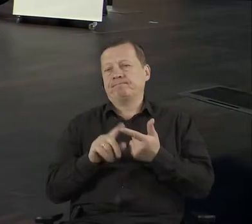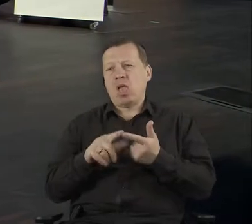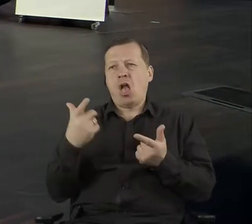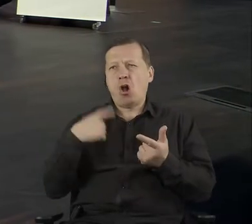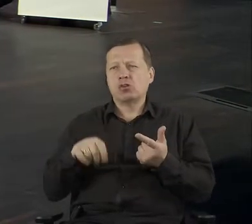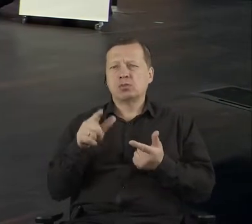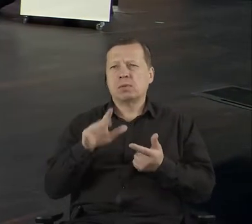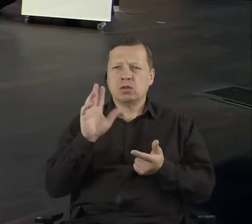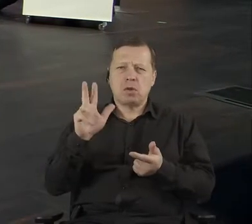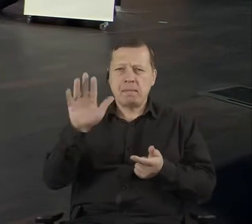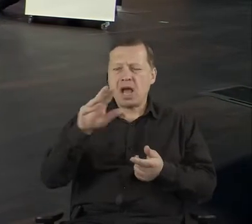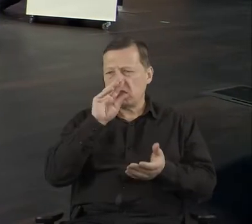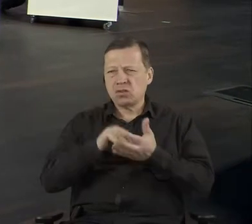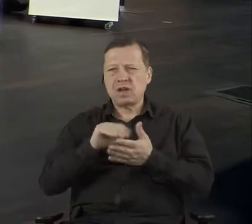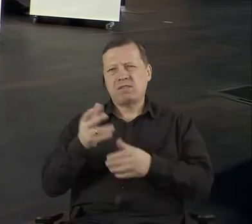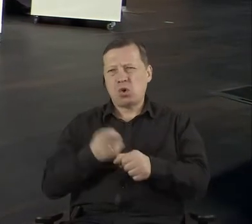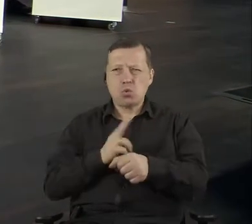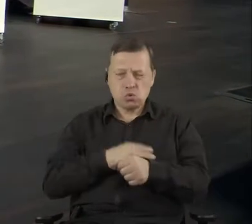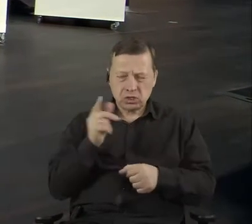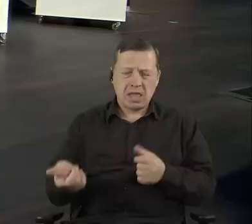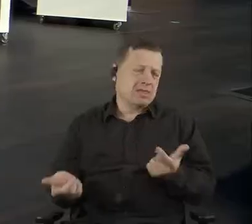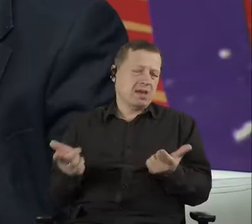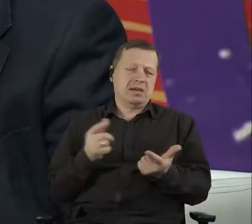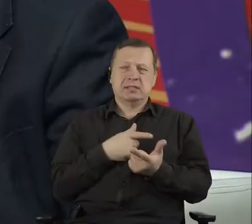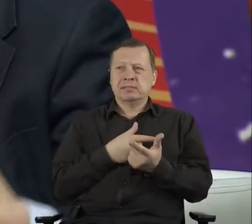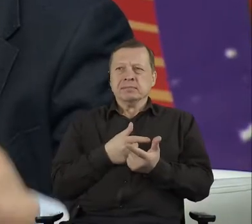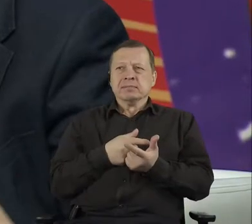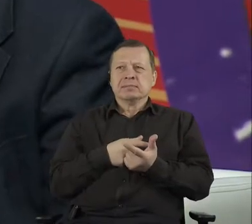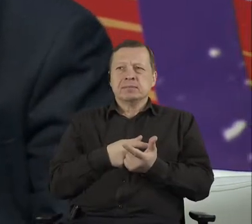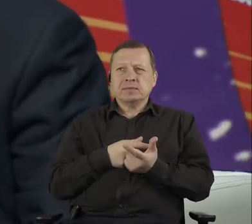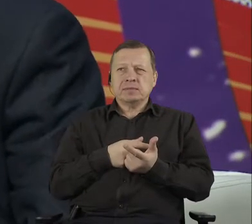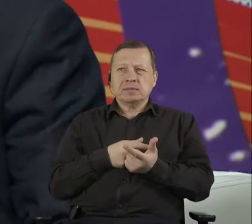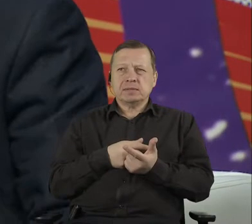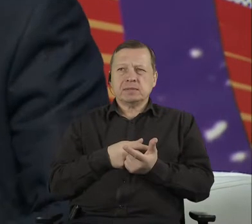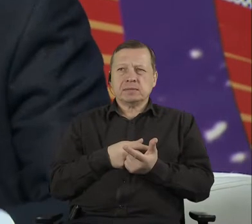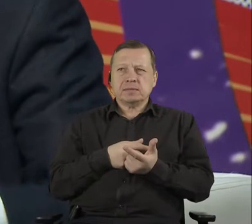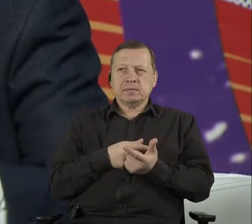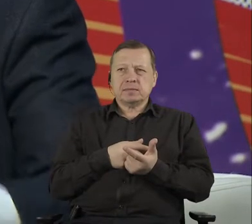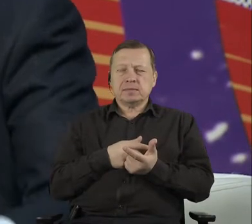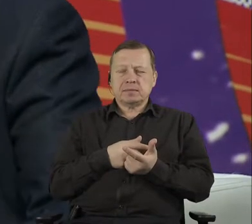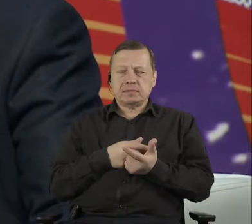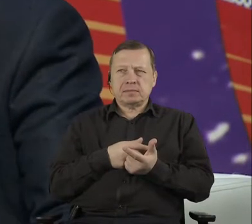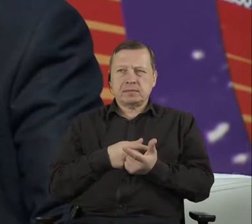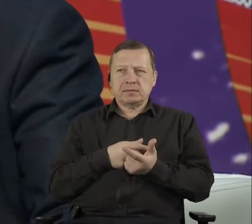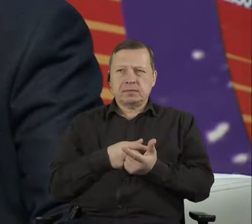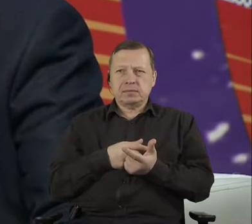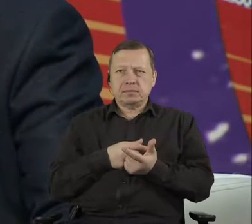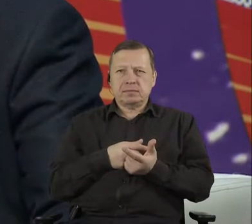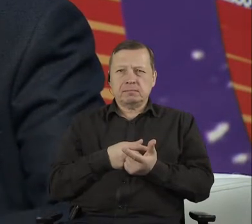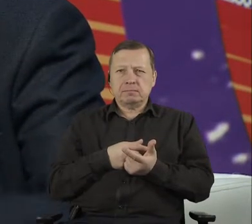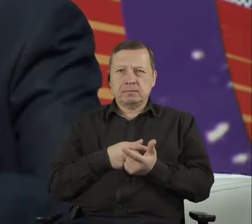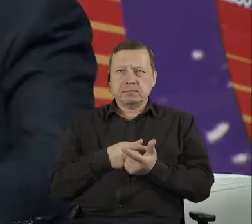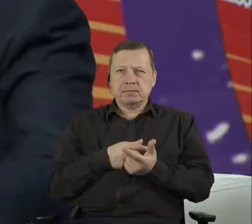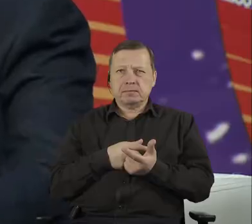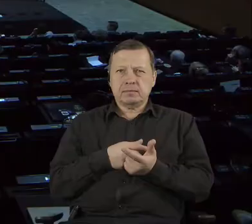the professional, uh, business culture that is very often very effective are right now joining the public sphere.